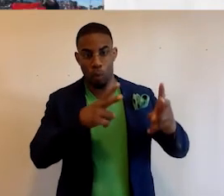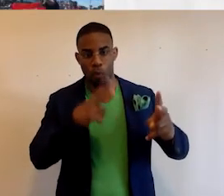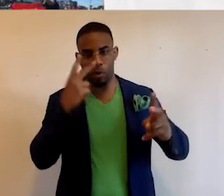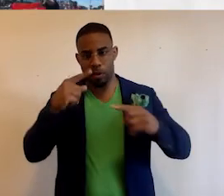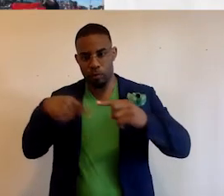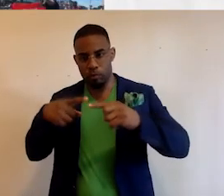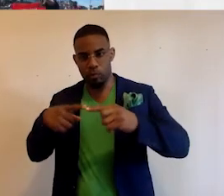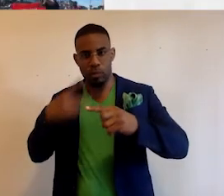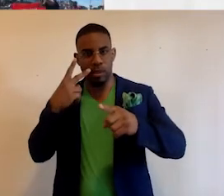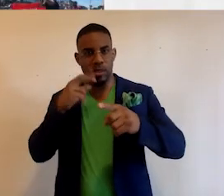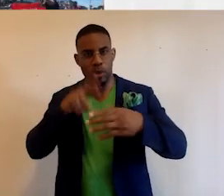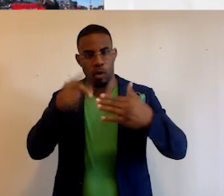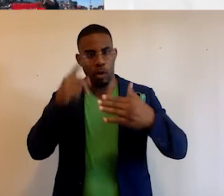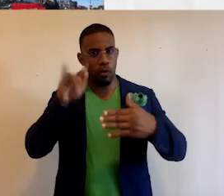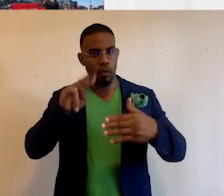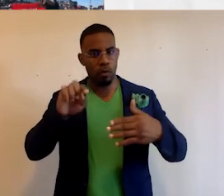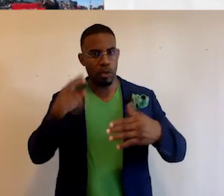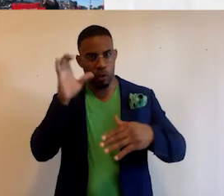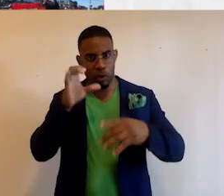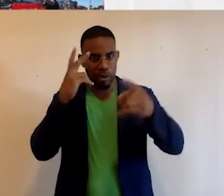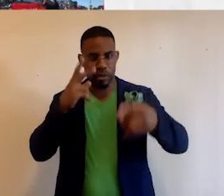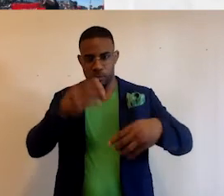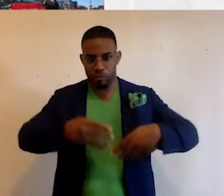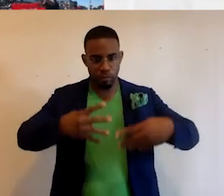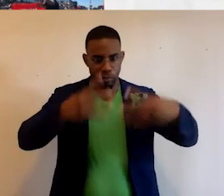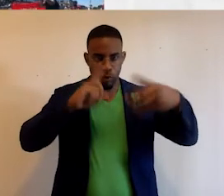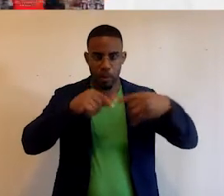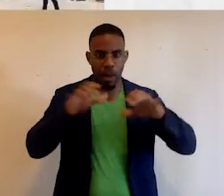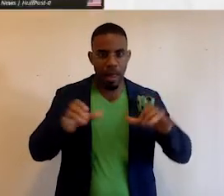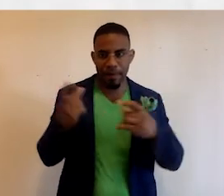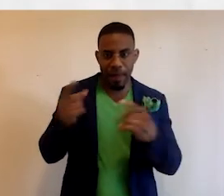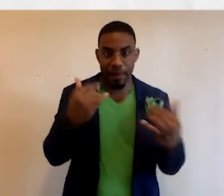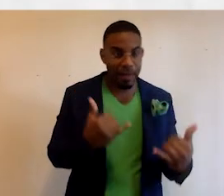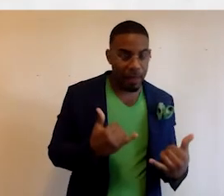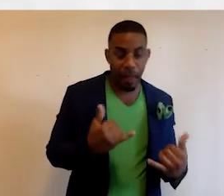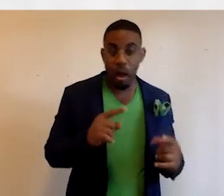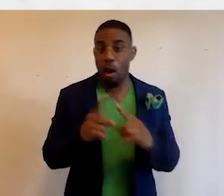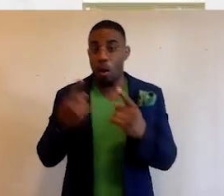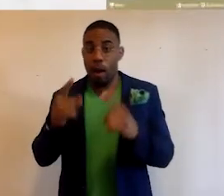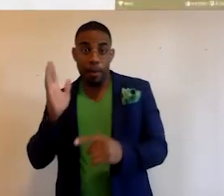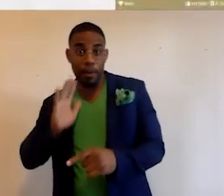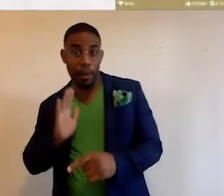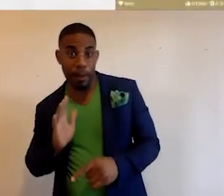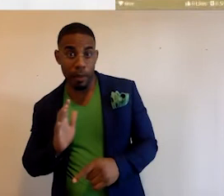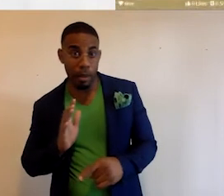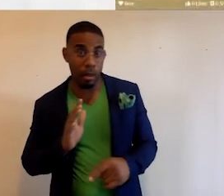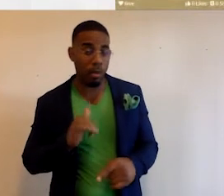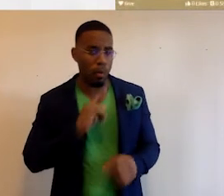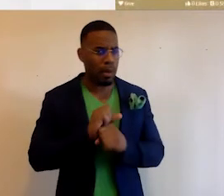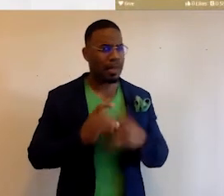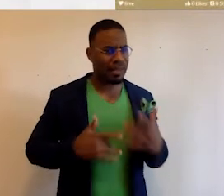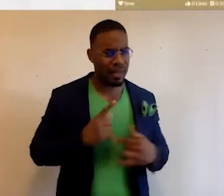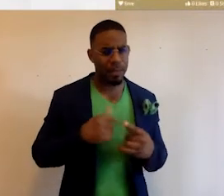Here's the results for the Juneteenth search. It talks about activities that are happening today, but also have happened in the past, and we're really